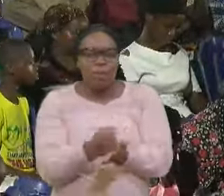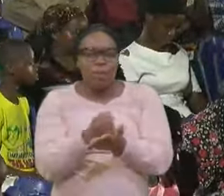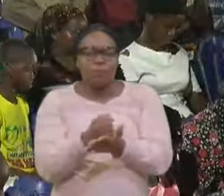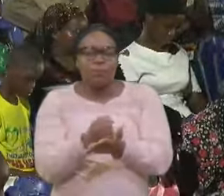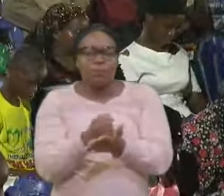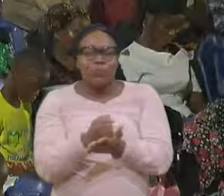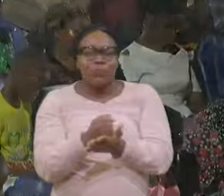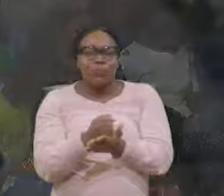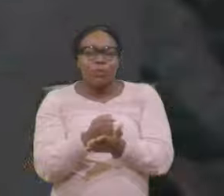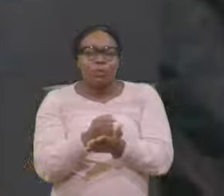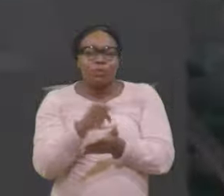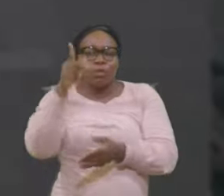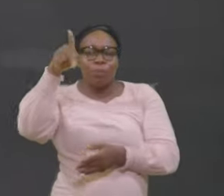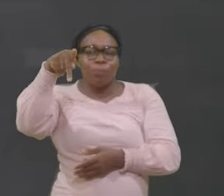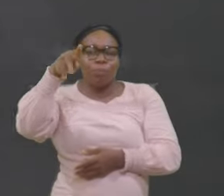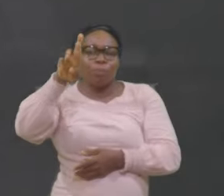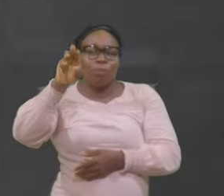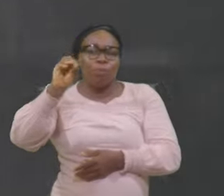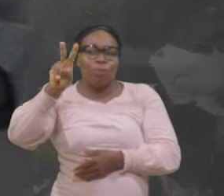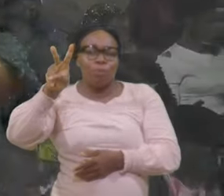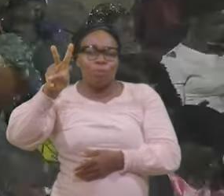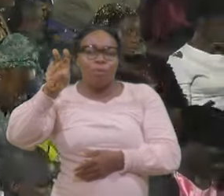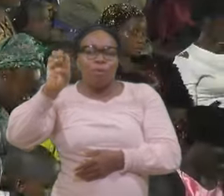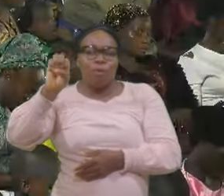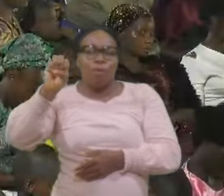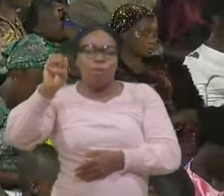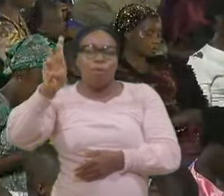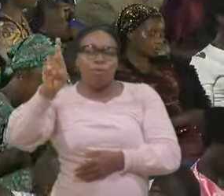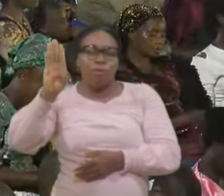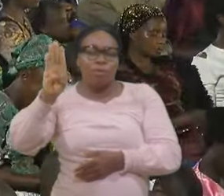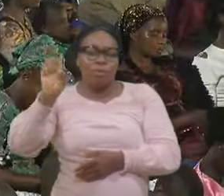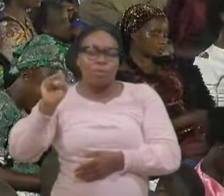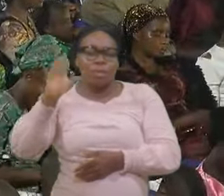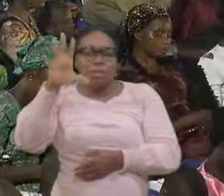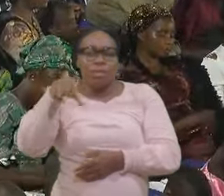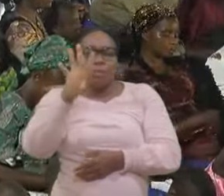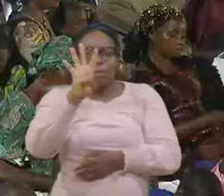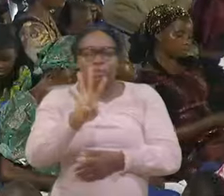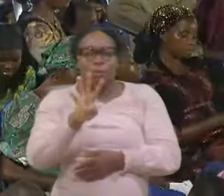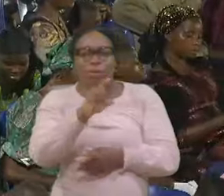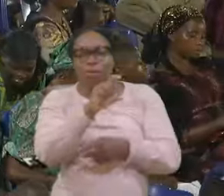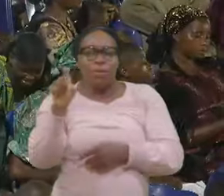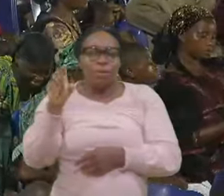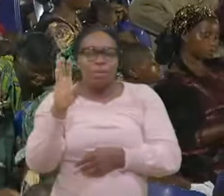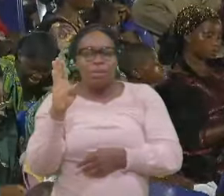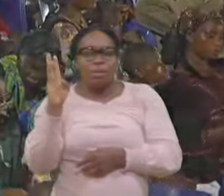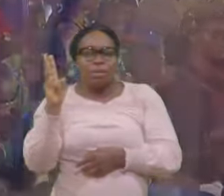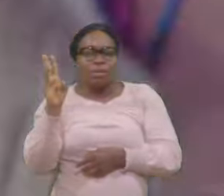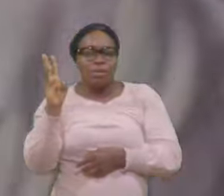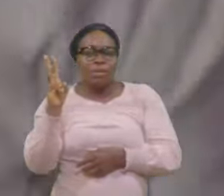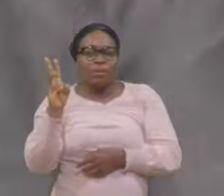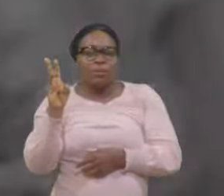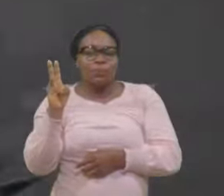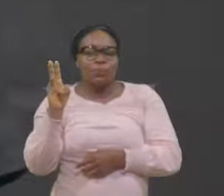Proverbs Chapter 4 Well you Can at Verse 16 For they Sleep not